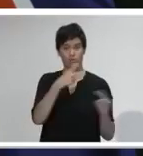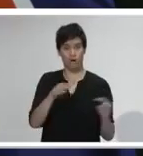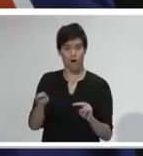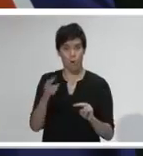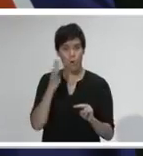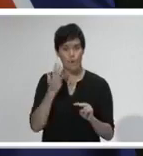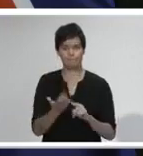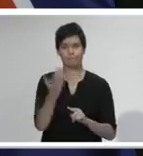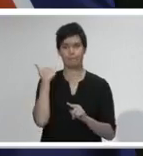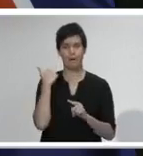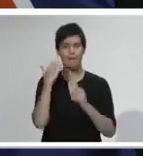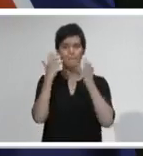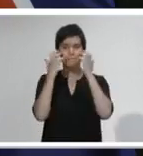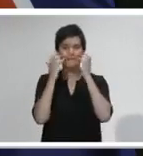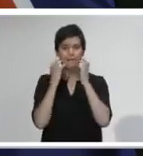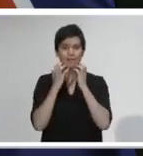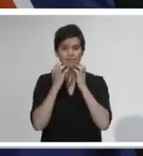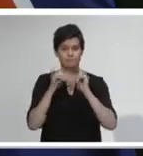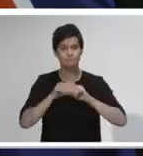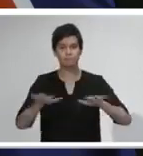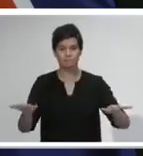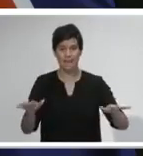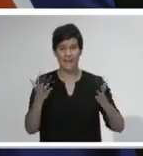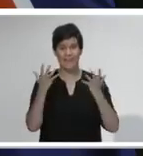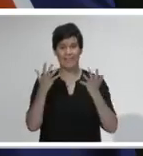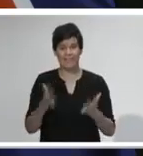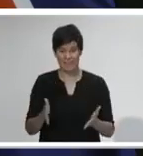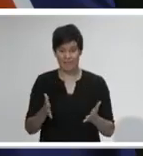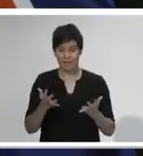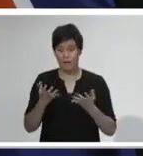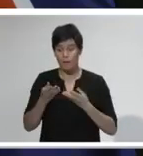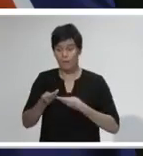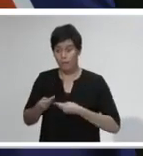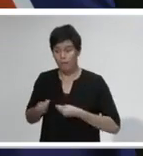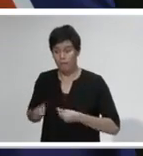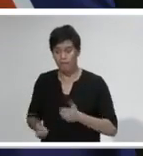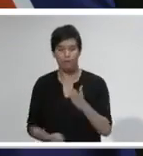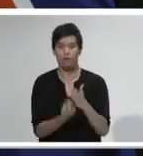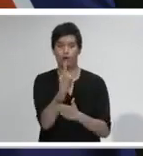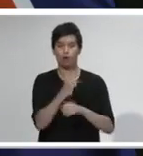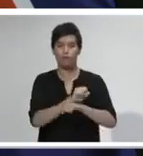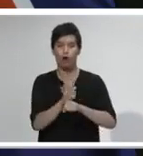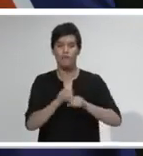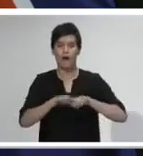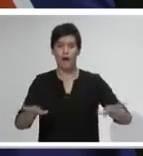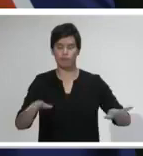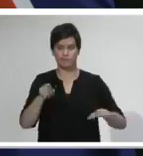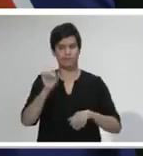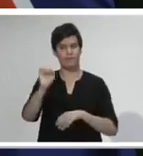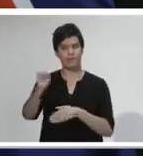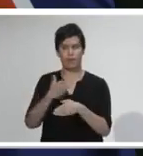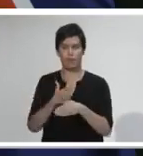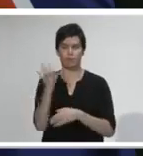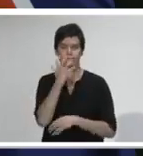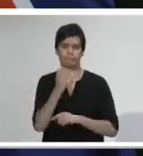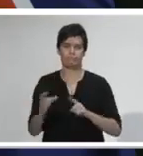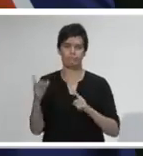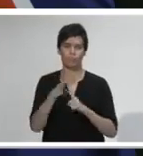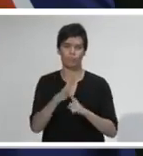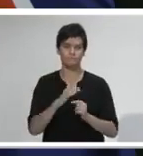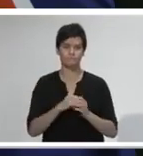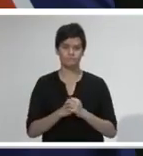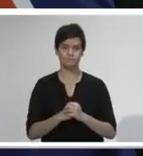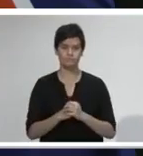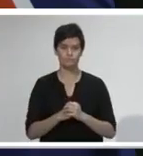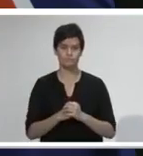months ago, and off the back of that coming straight into COVID-19, they're doing an exceptional job. As I have no doubt everybody in New Zealand